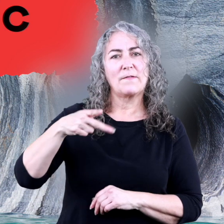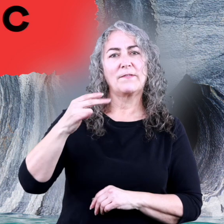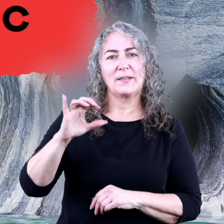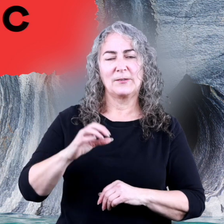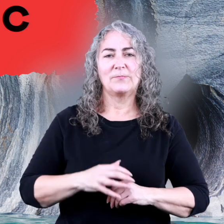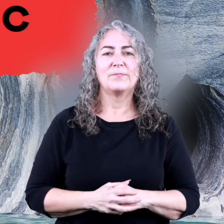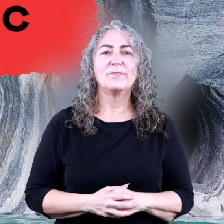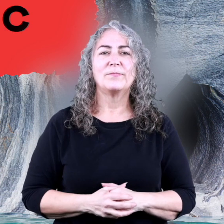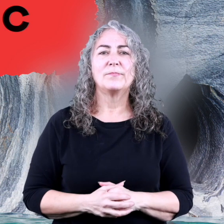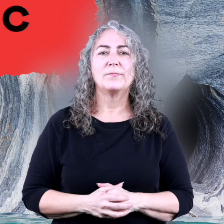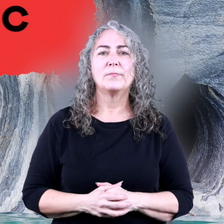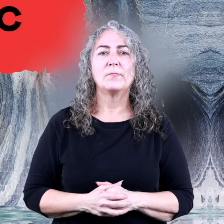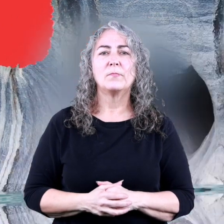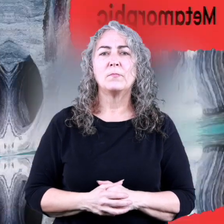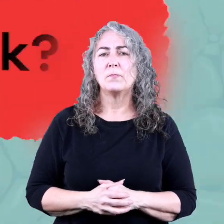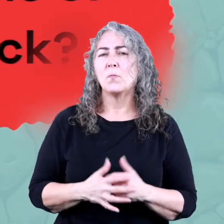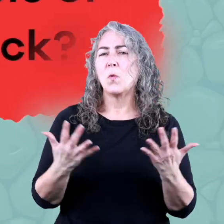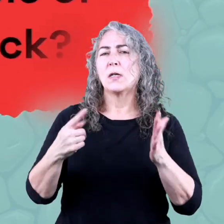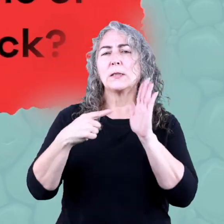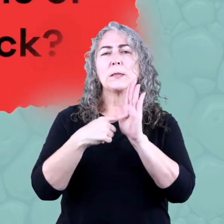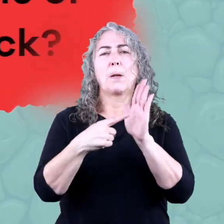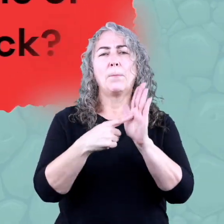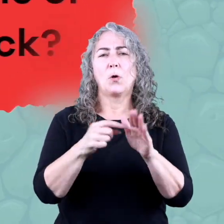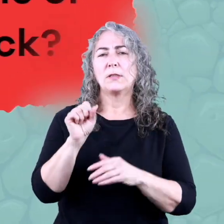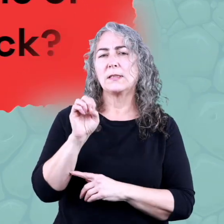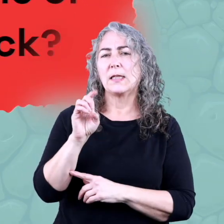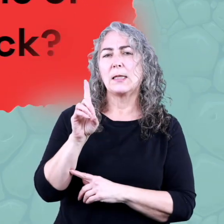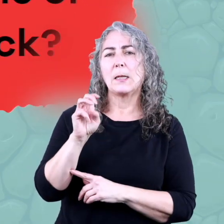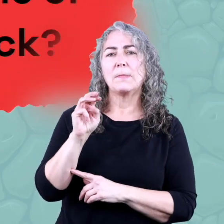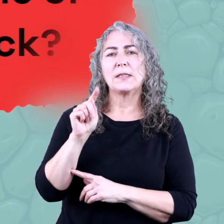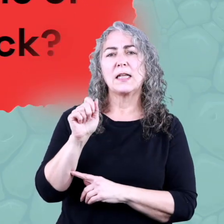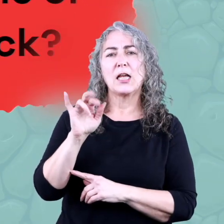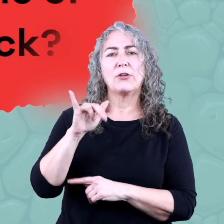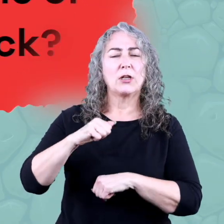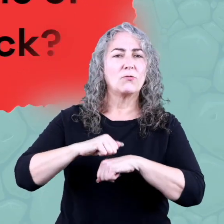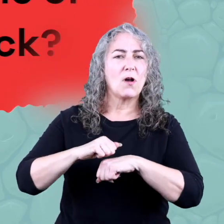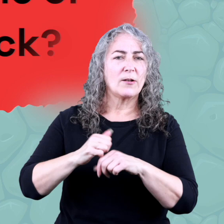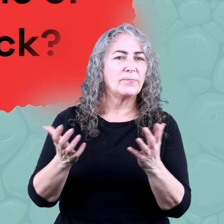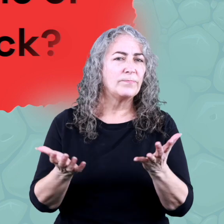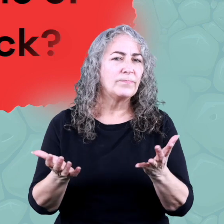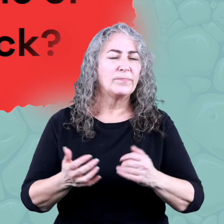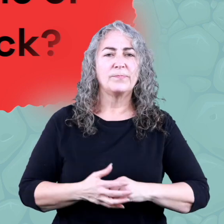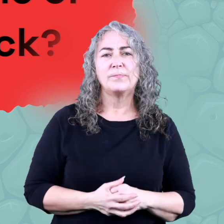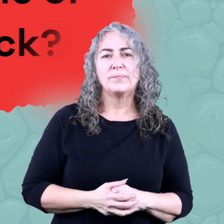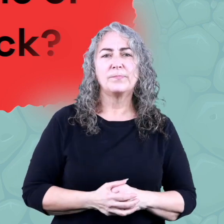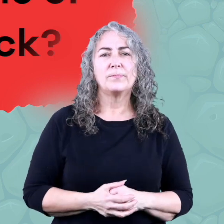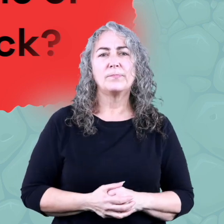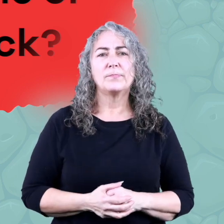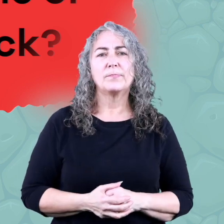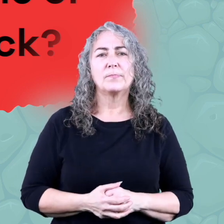Metamorphic What's one example of a sedimentary rock?